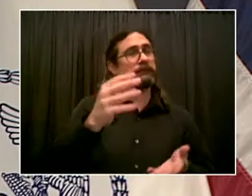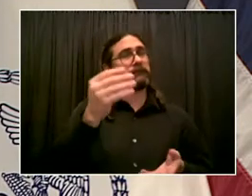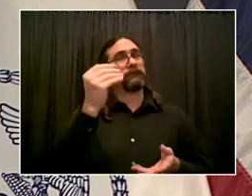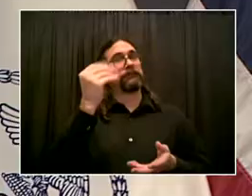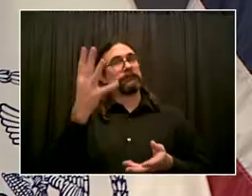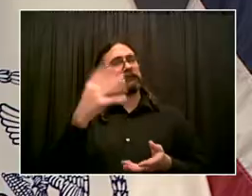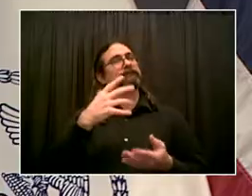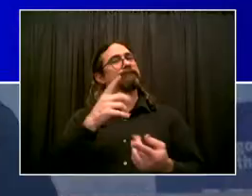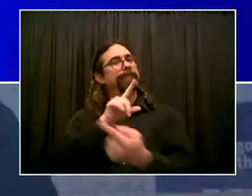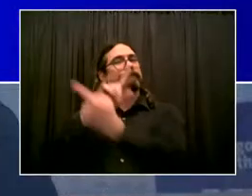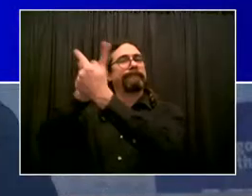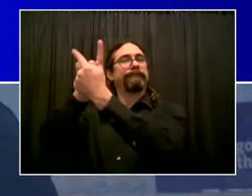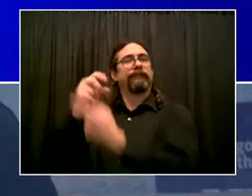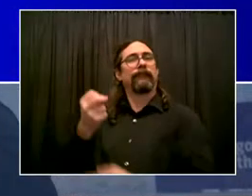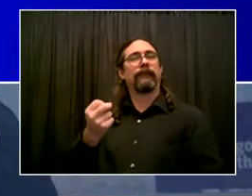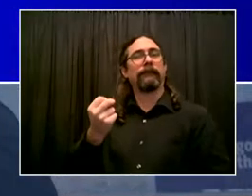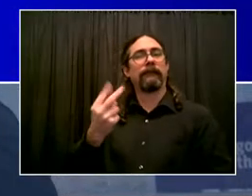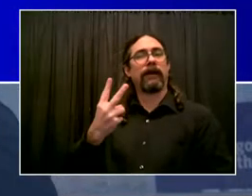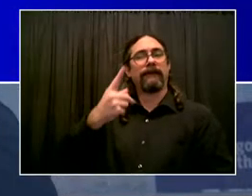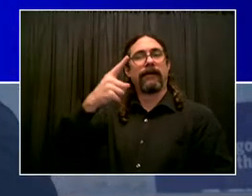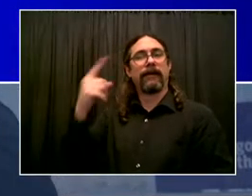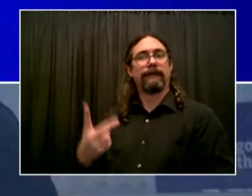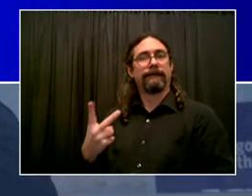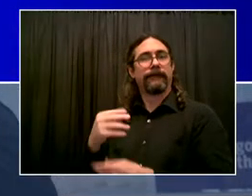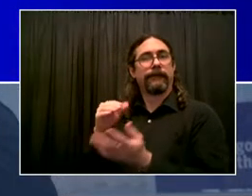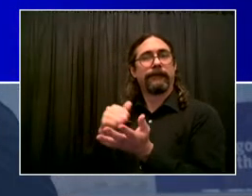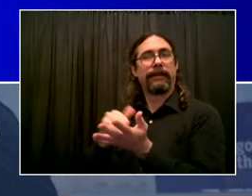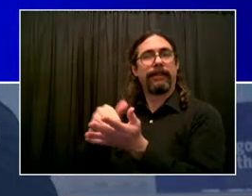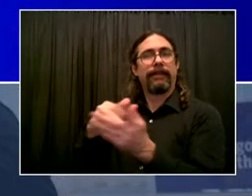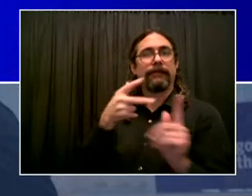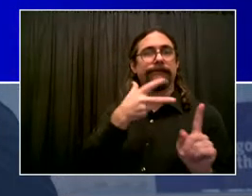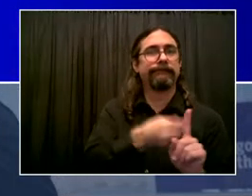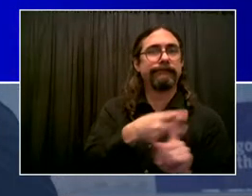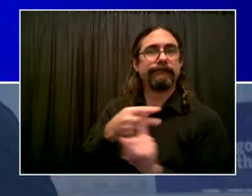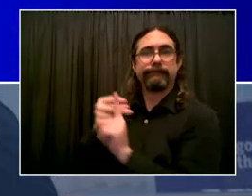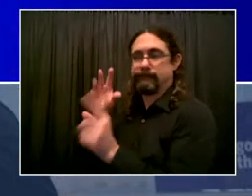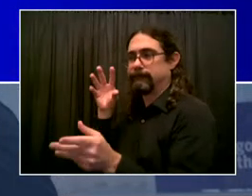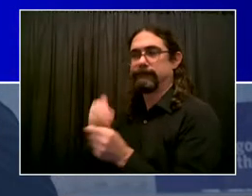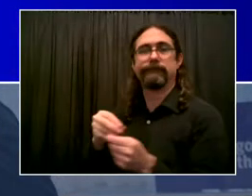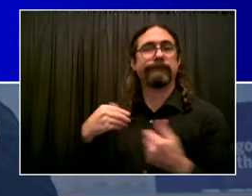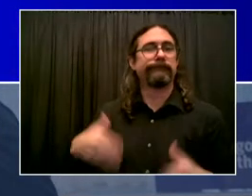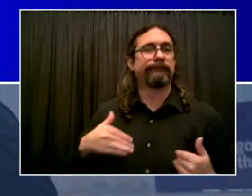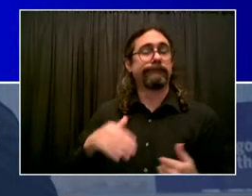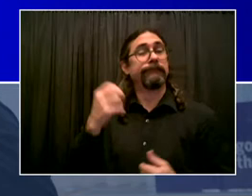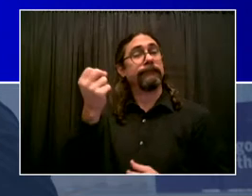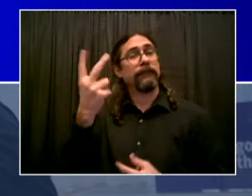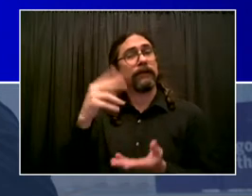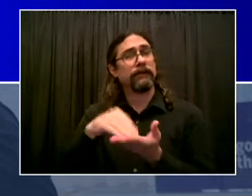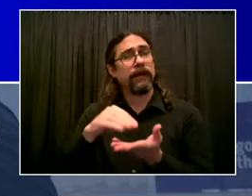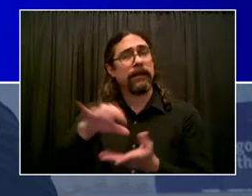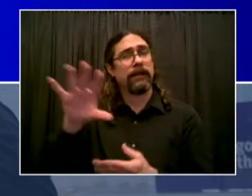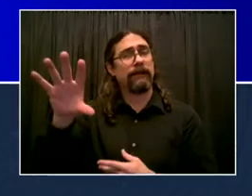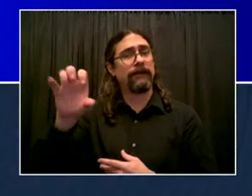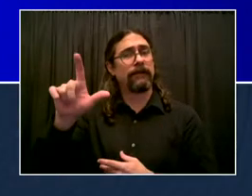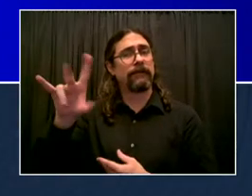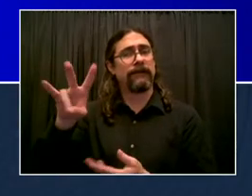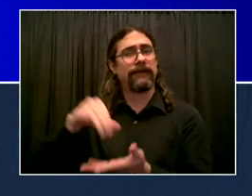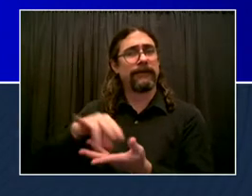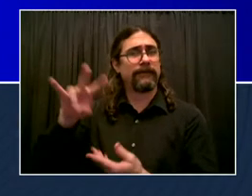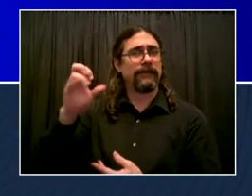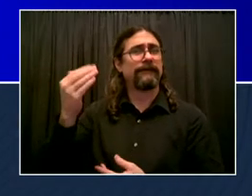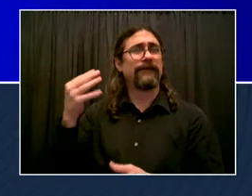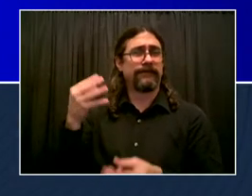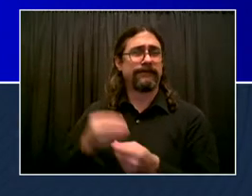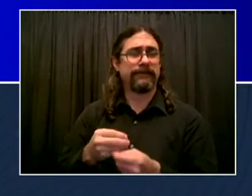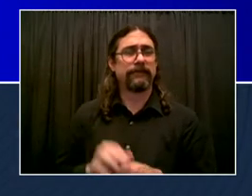Doses administered to date 12,527,715. Number two, daily number of people admitted to New York City